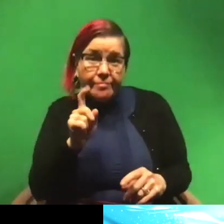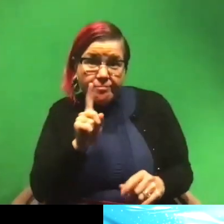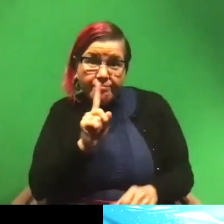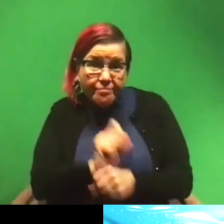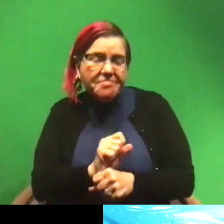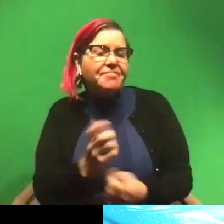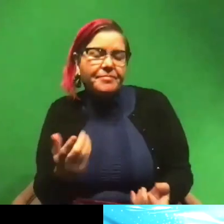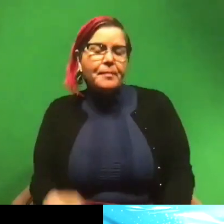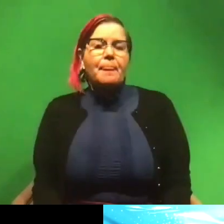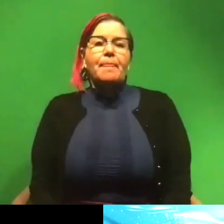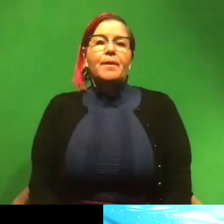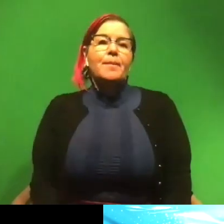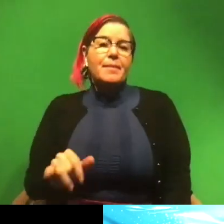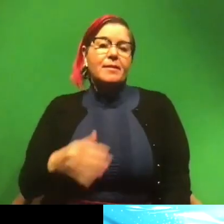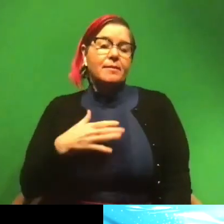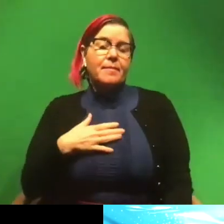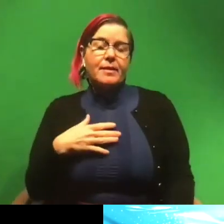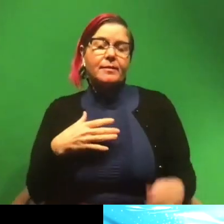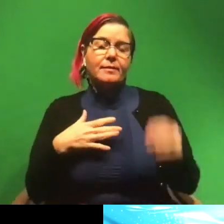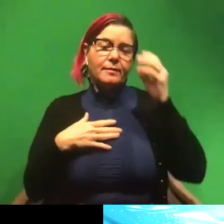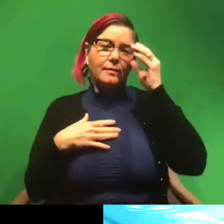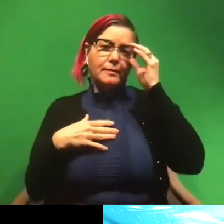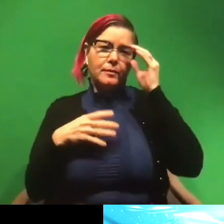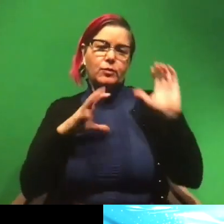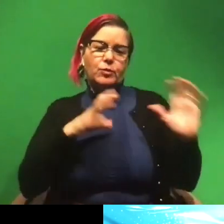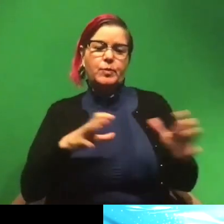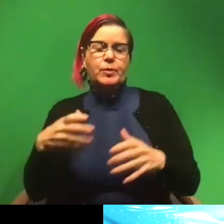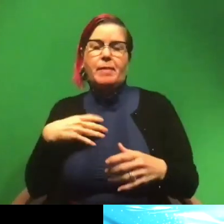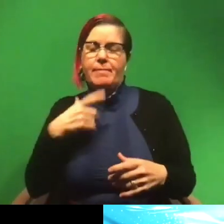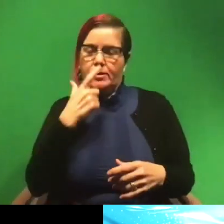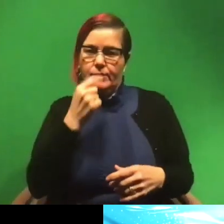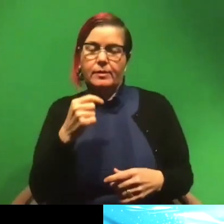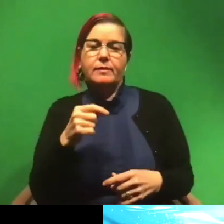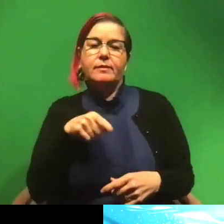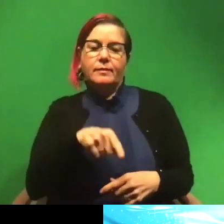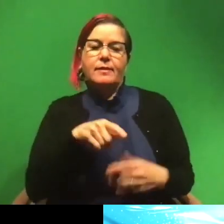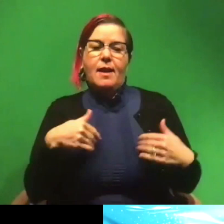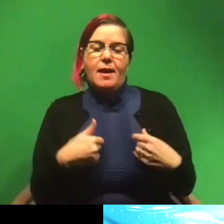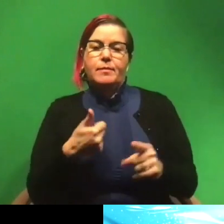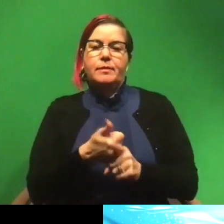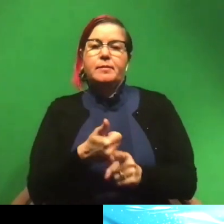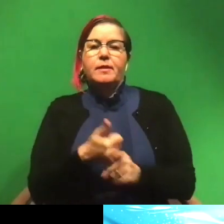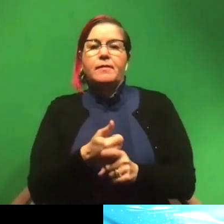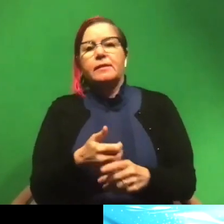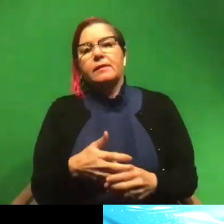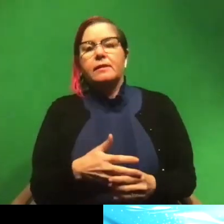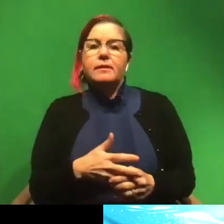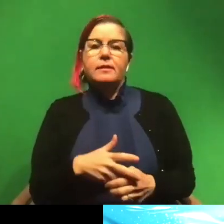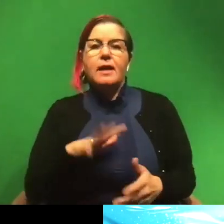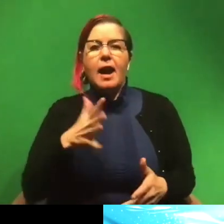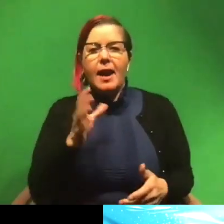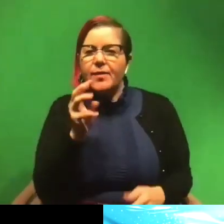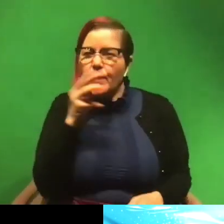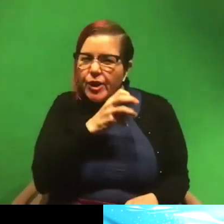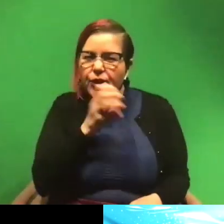So that's kind of what I the groups of animals that I'm interested in these animals that are kind of weird